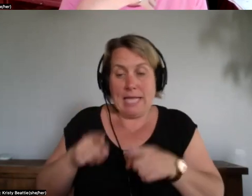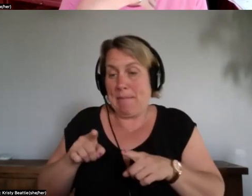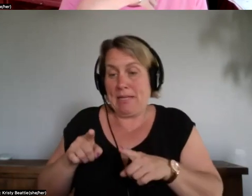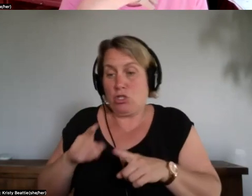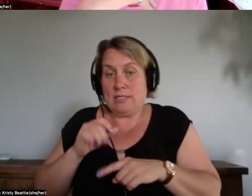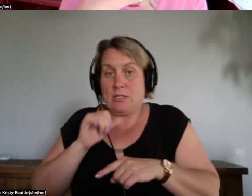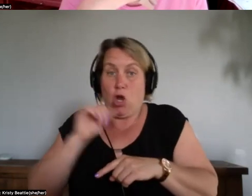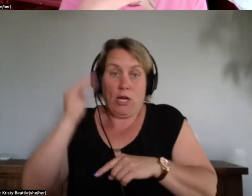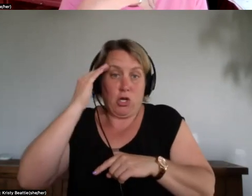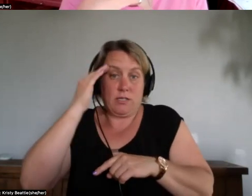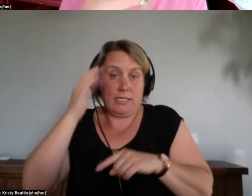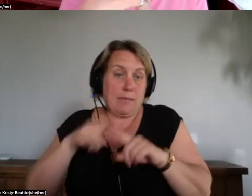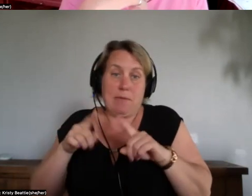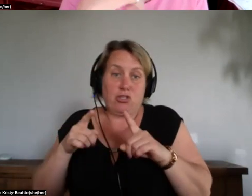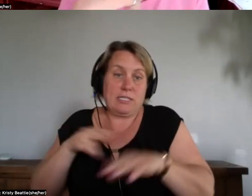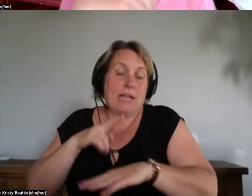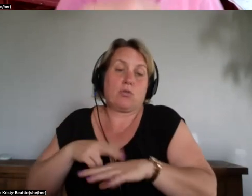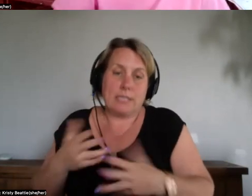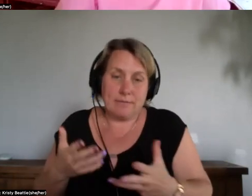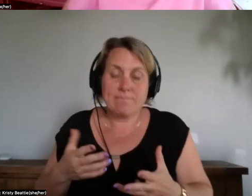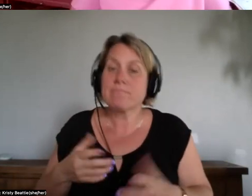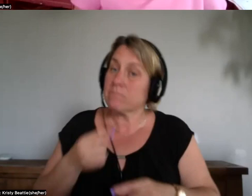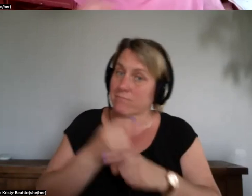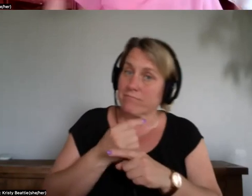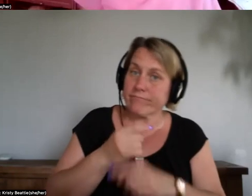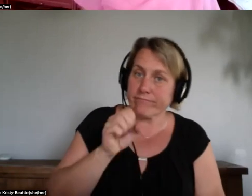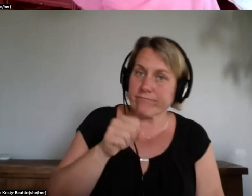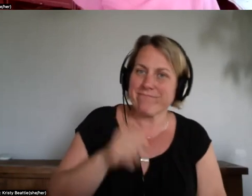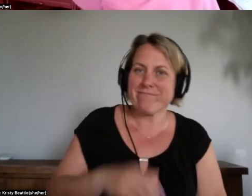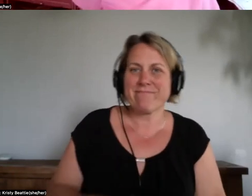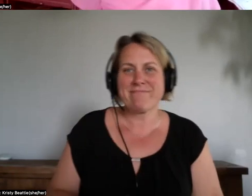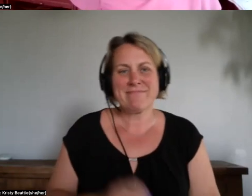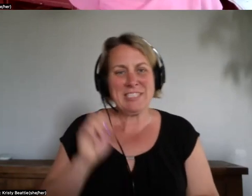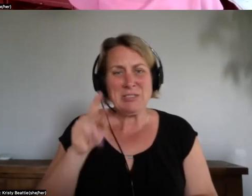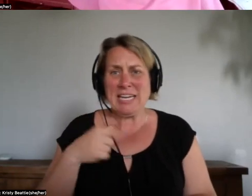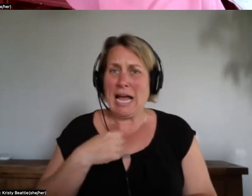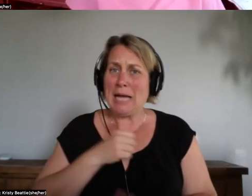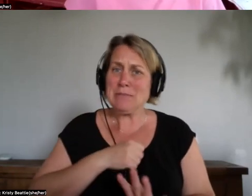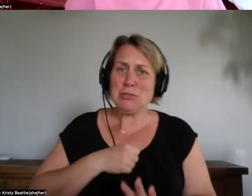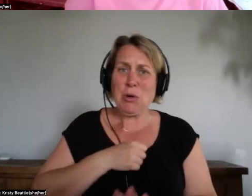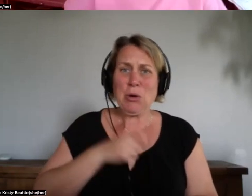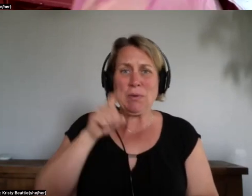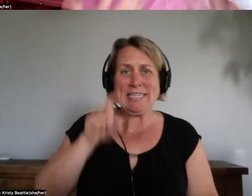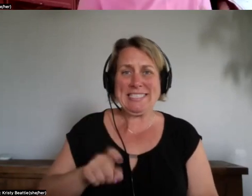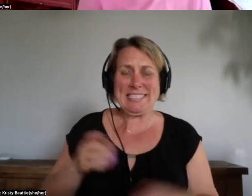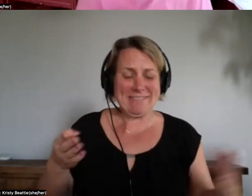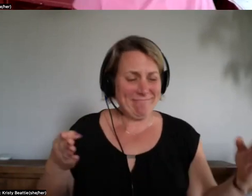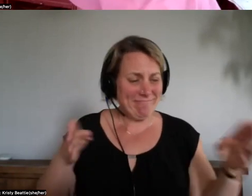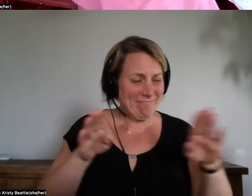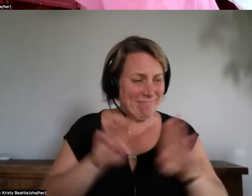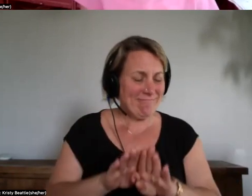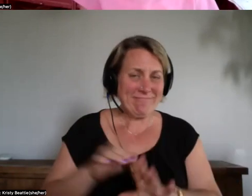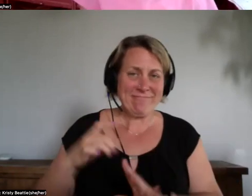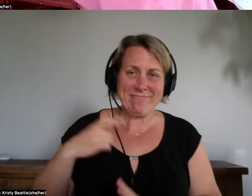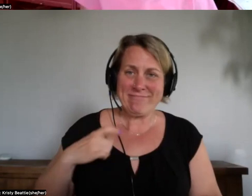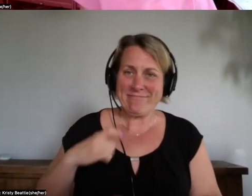yeah okay i am sorry that we have to bring this to a close this discussion has been